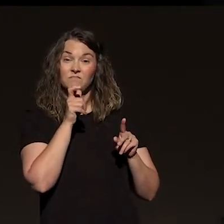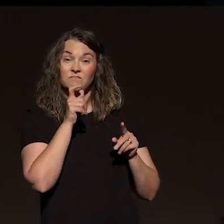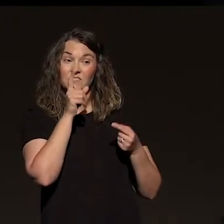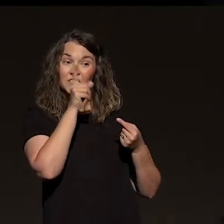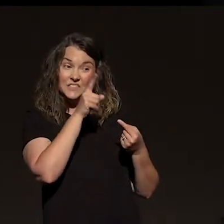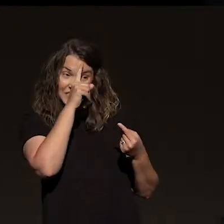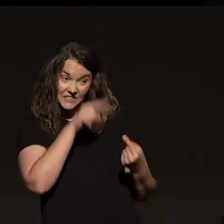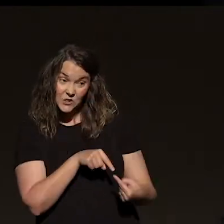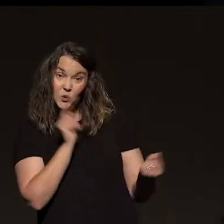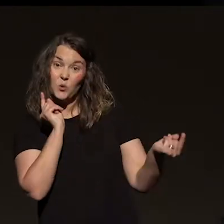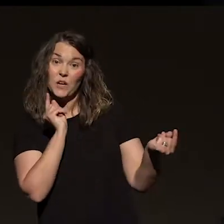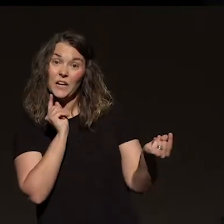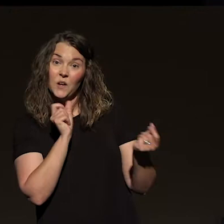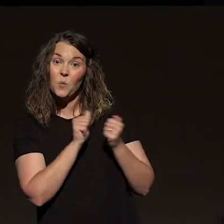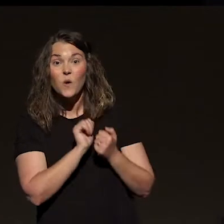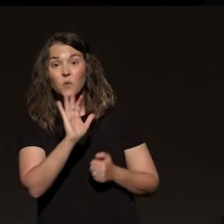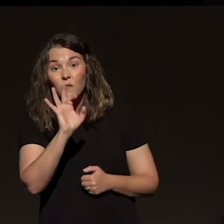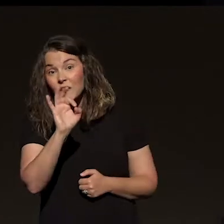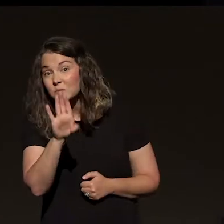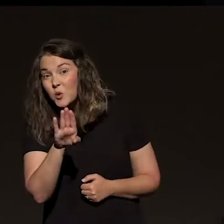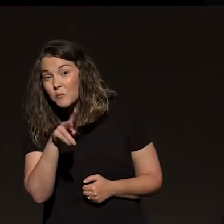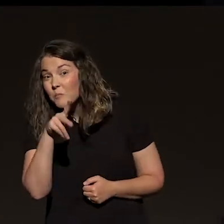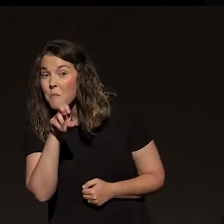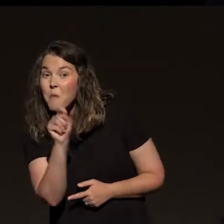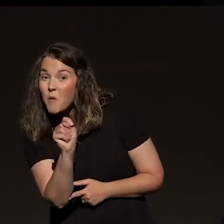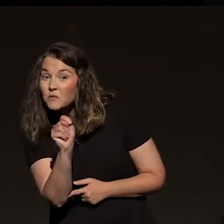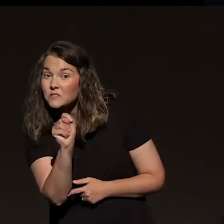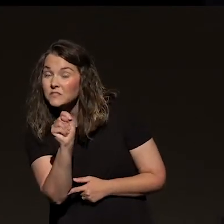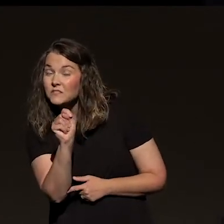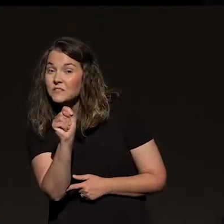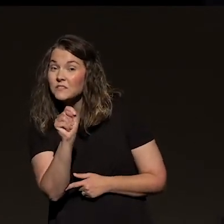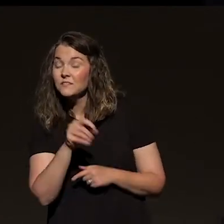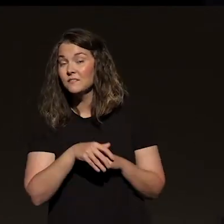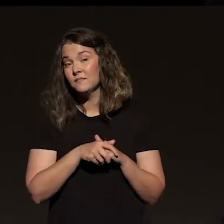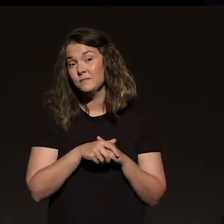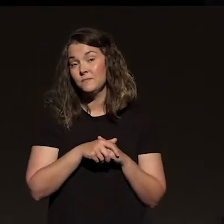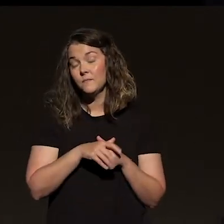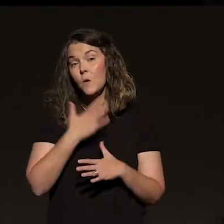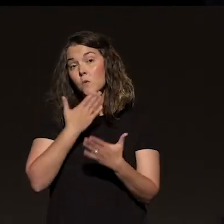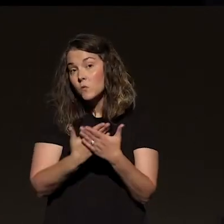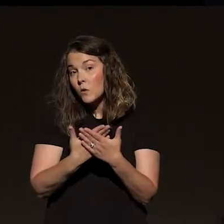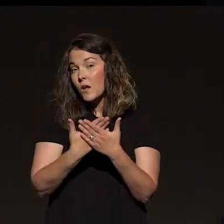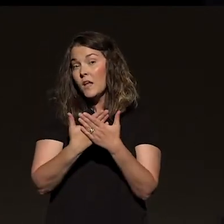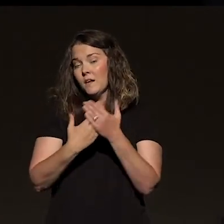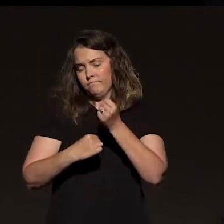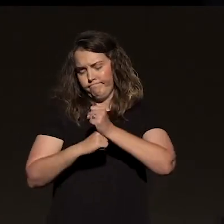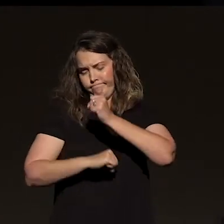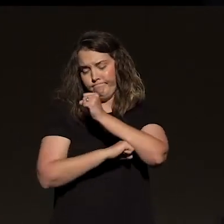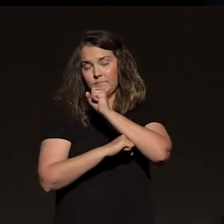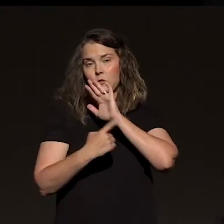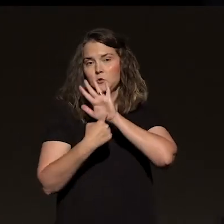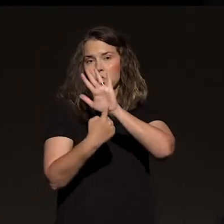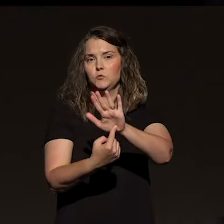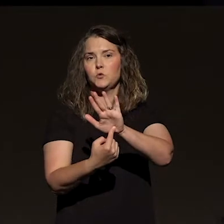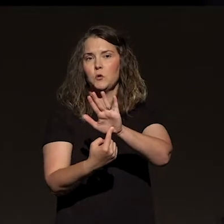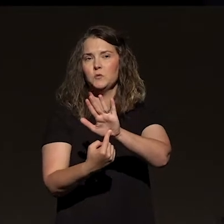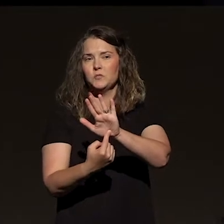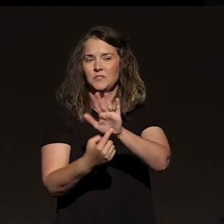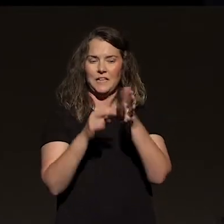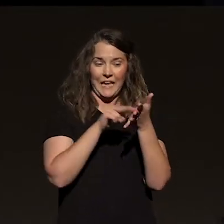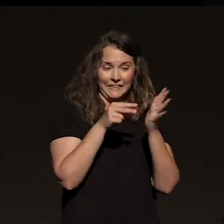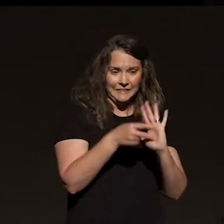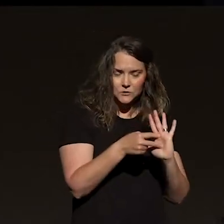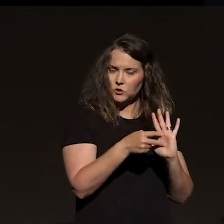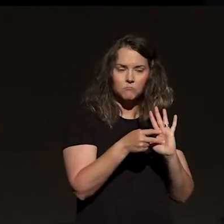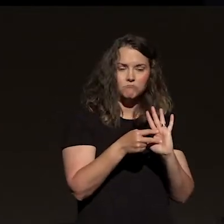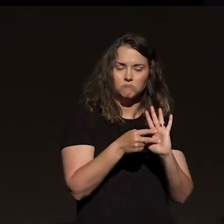don't like your post or who may disagree with you? See, a good foundation is marked not by intention but by